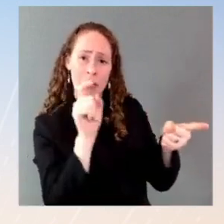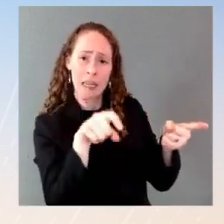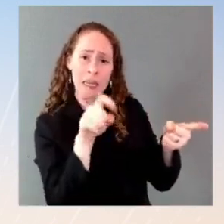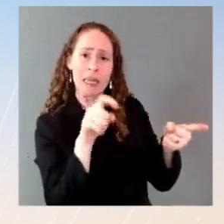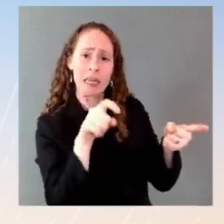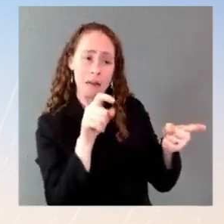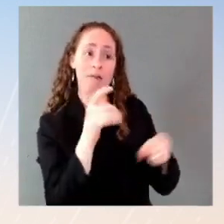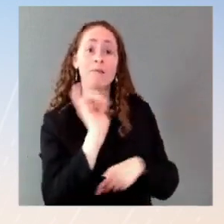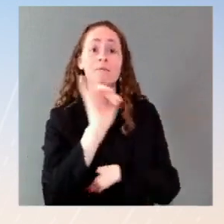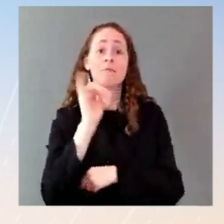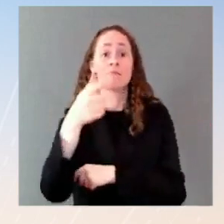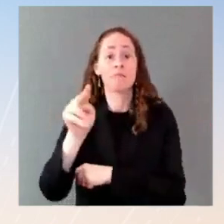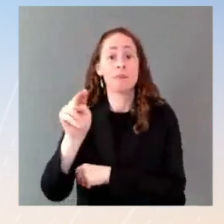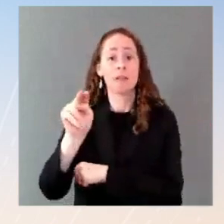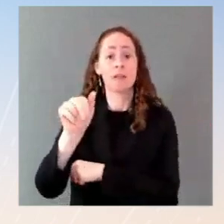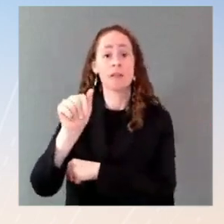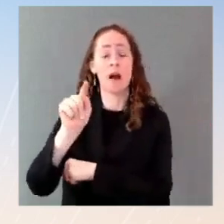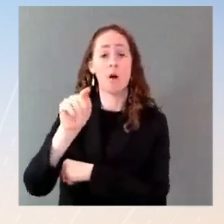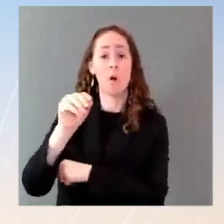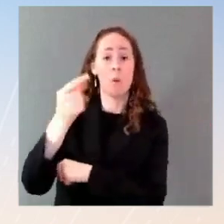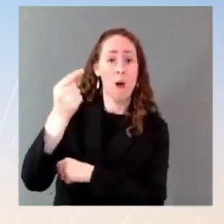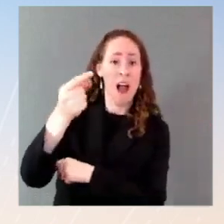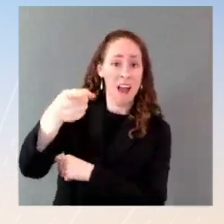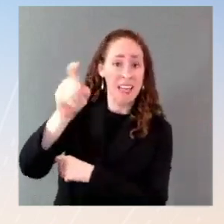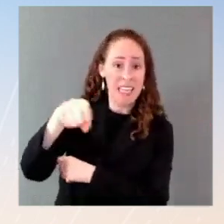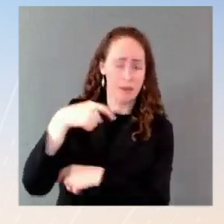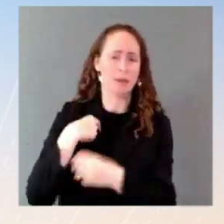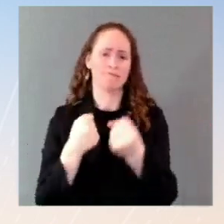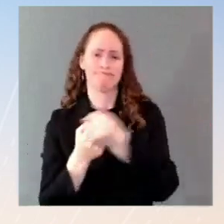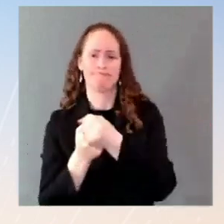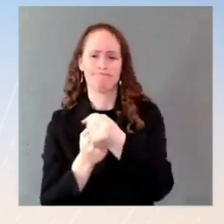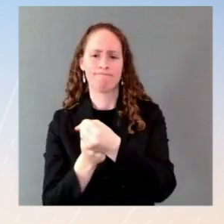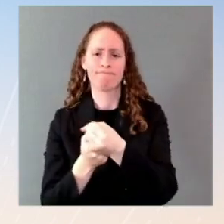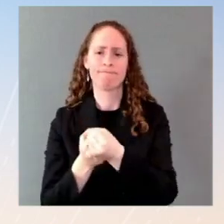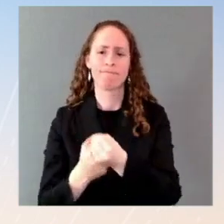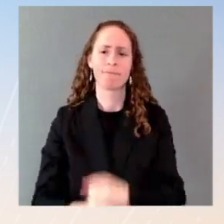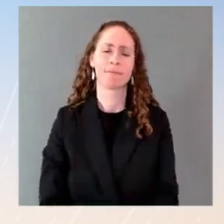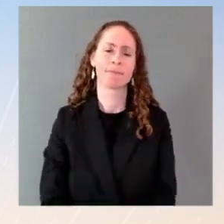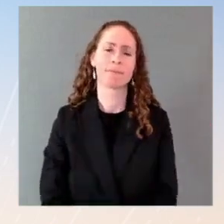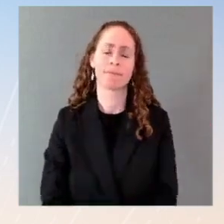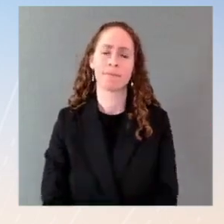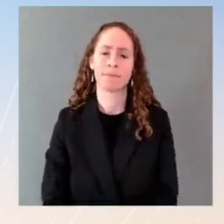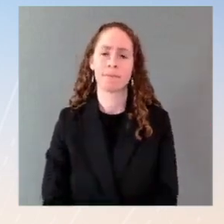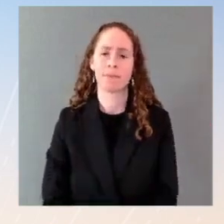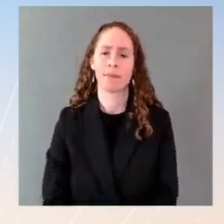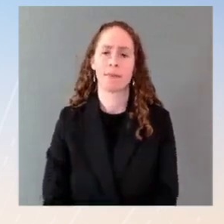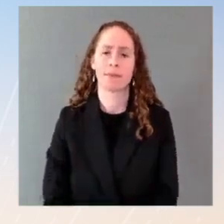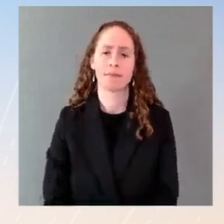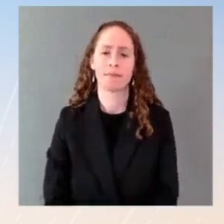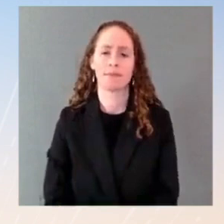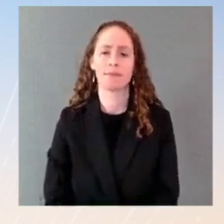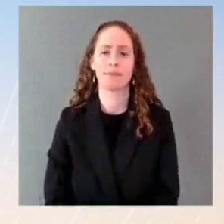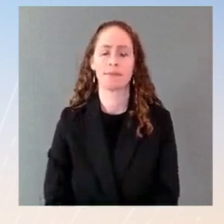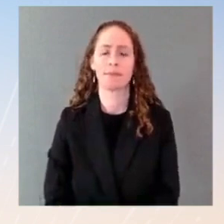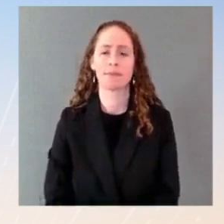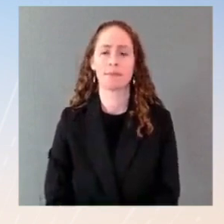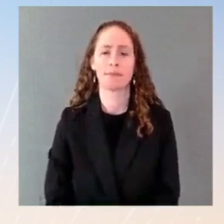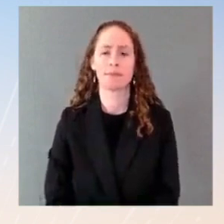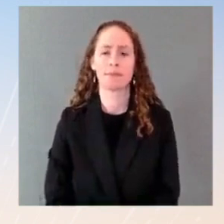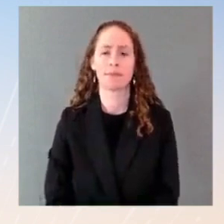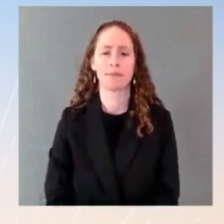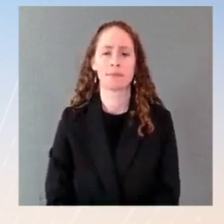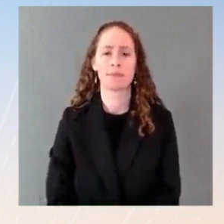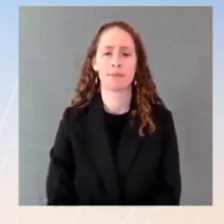option, de-escalation and diplomacy. The United States and our European allies would engage in a discussion that covers larger strategic